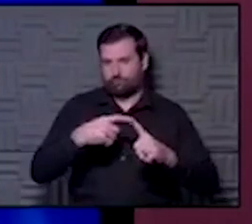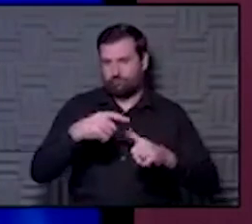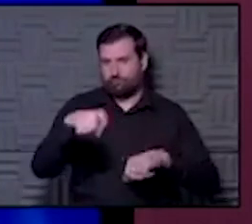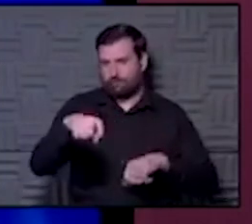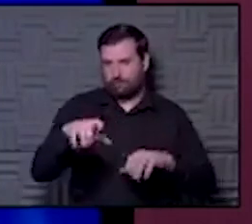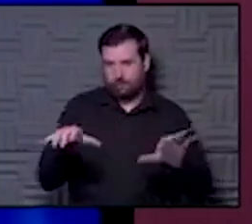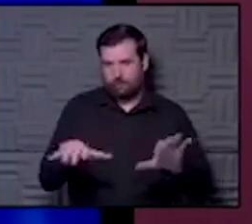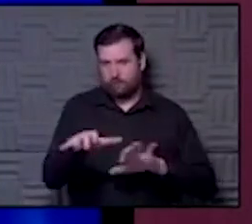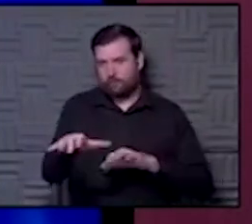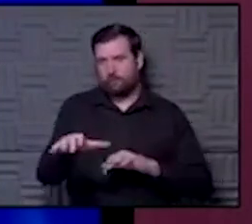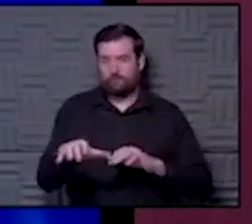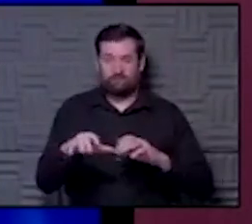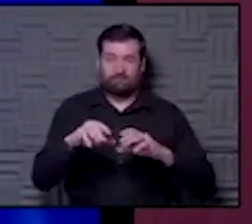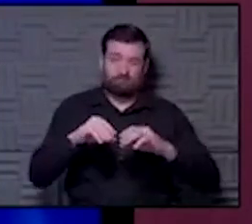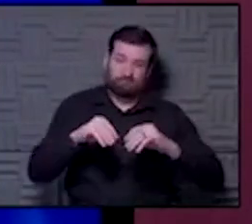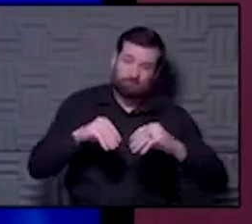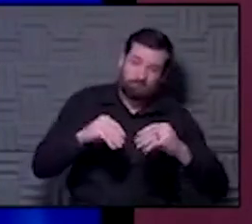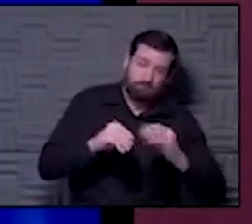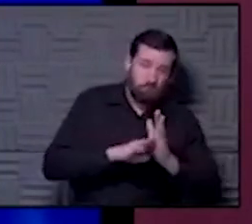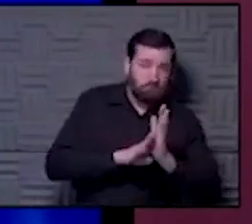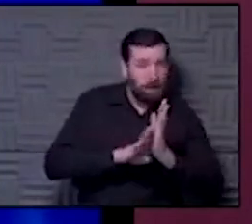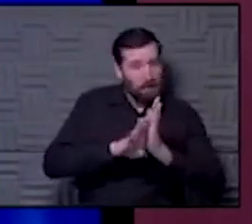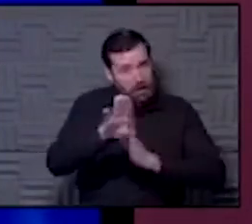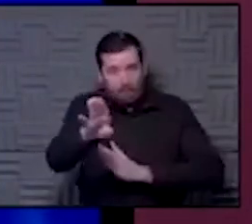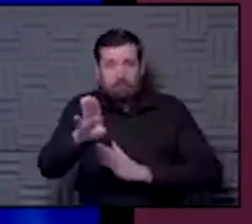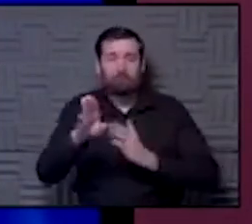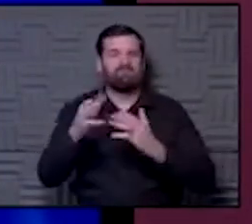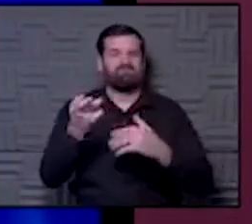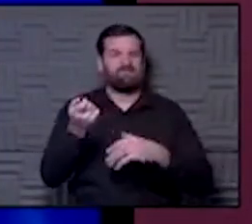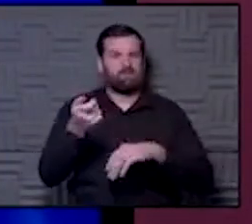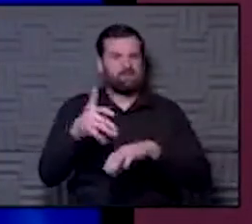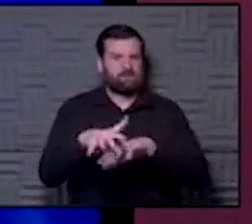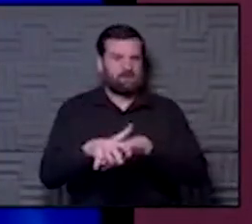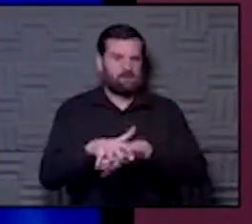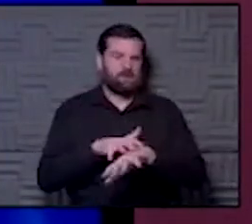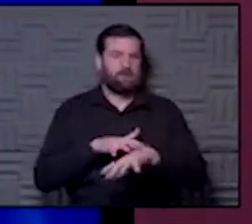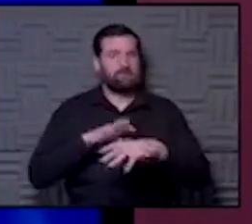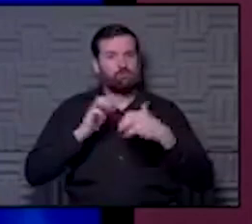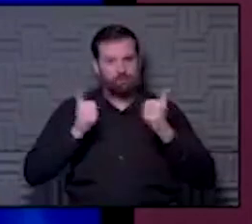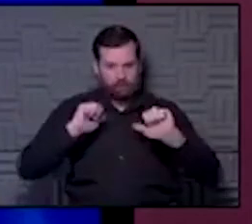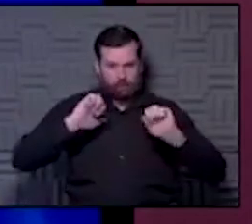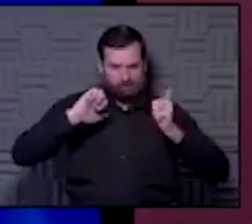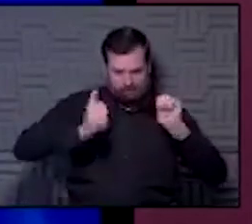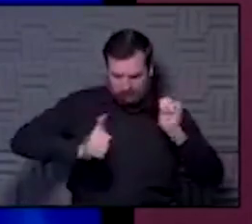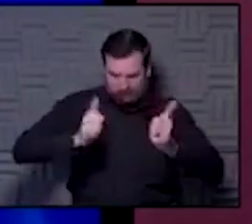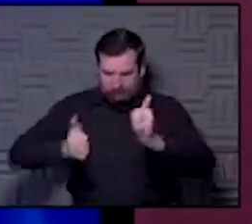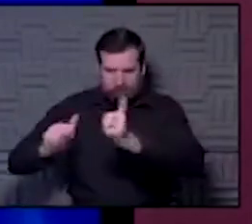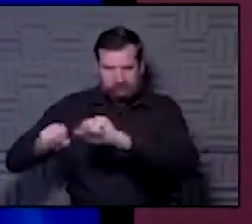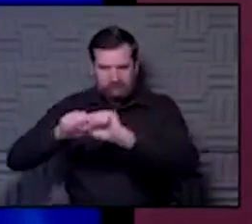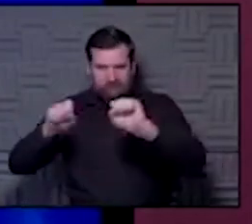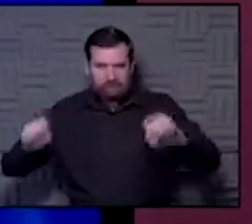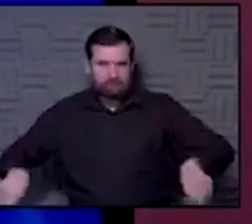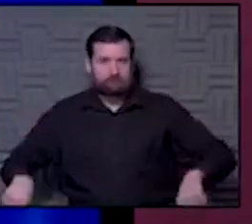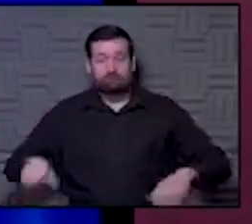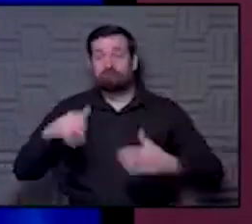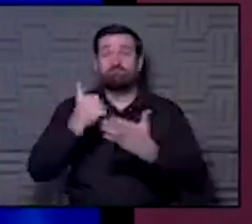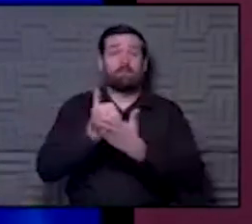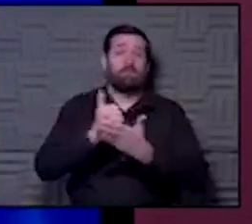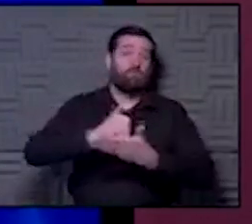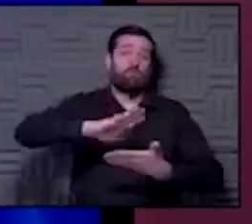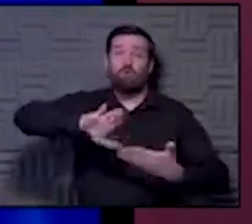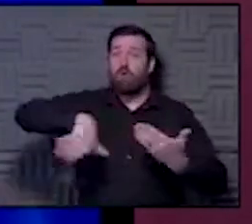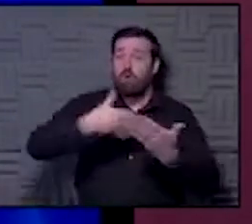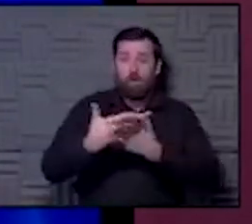I think the ramp up is going to be a little slow as we get the full system in place. What will help all immunization